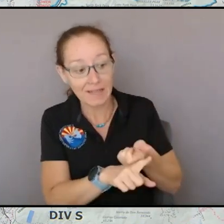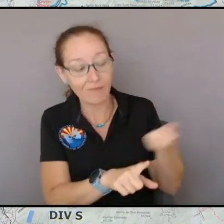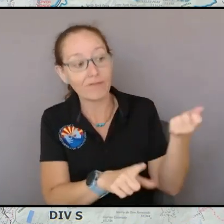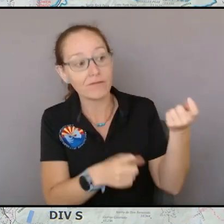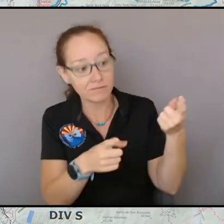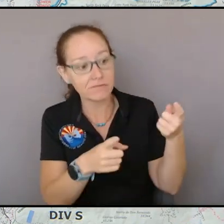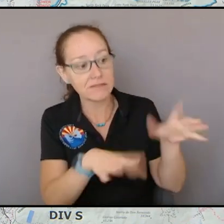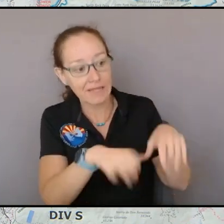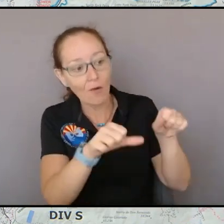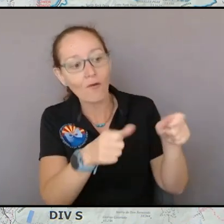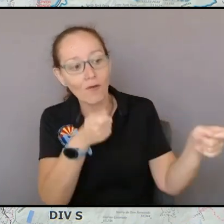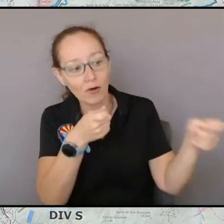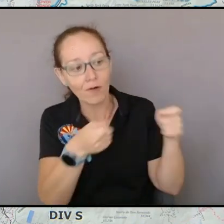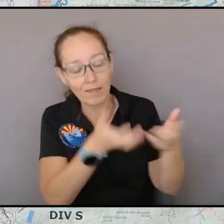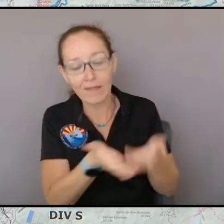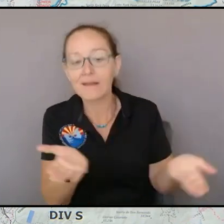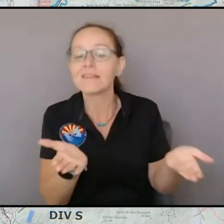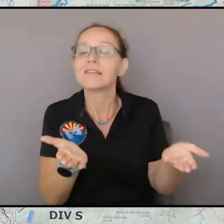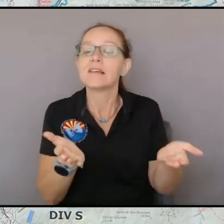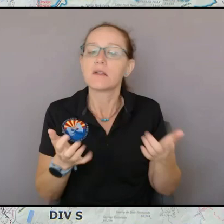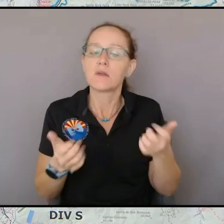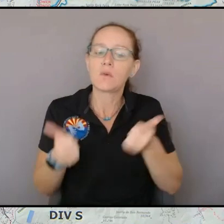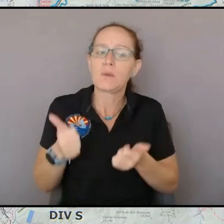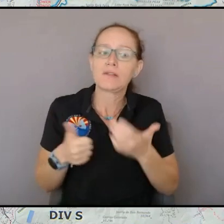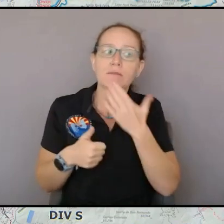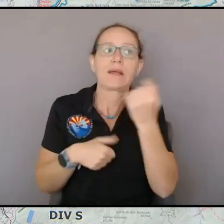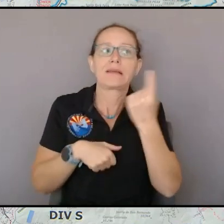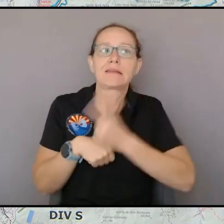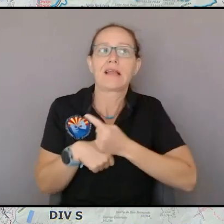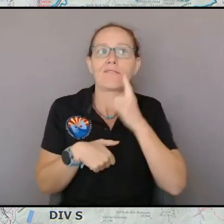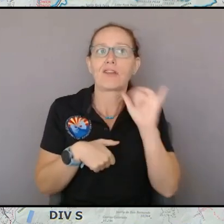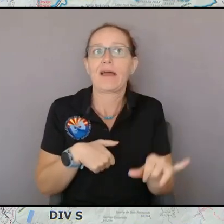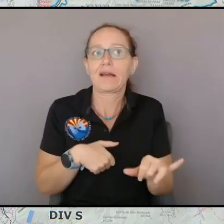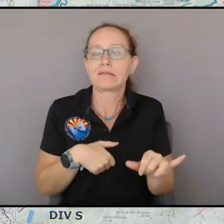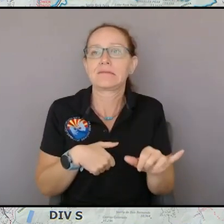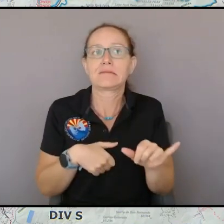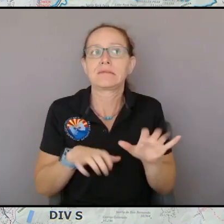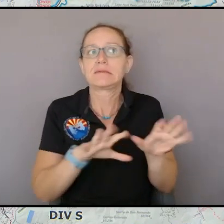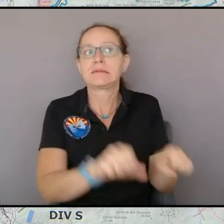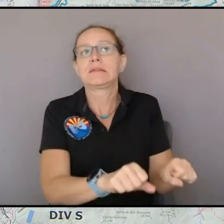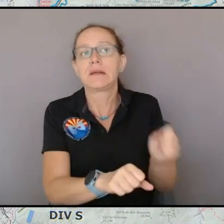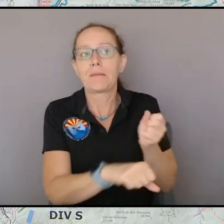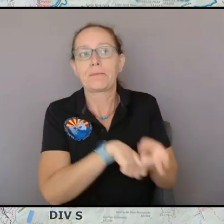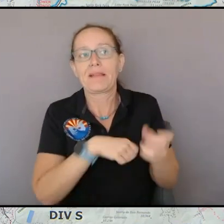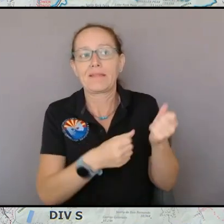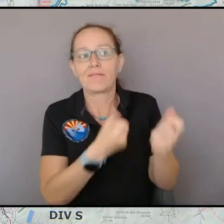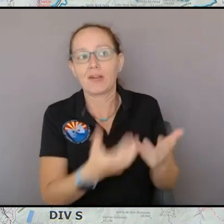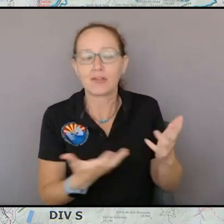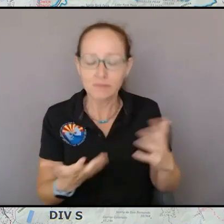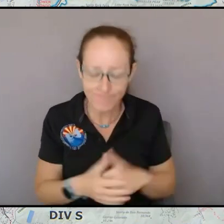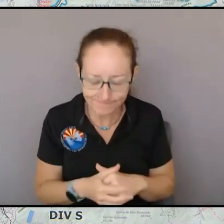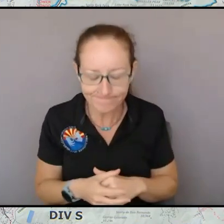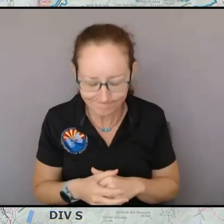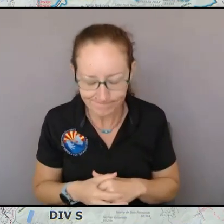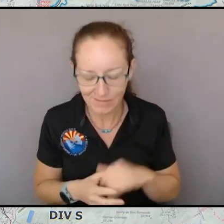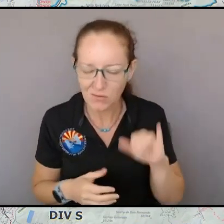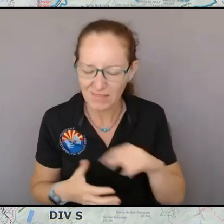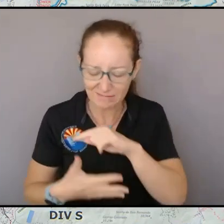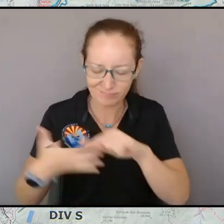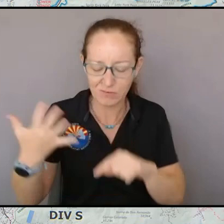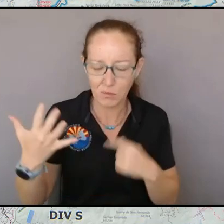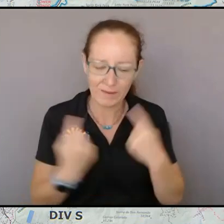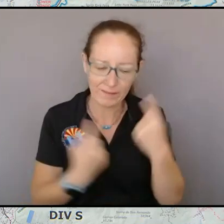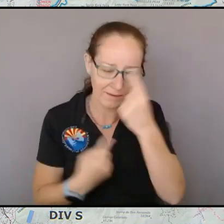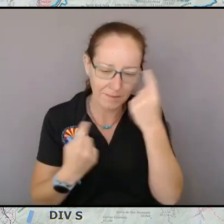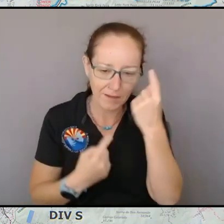the strategic planning process and last thing before I get to the map is that you know that this I said